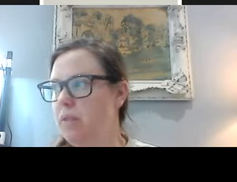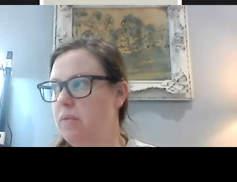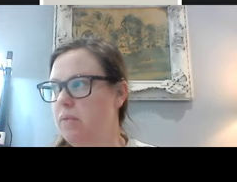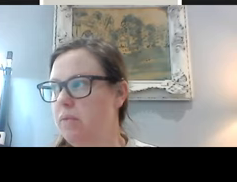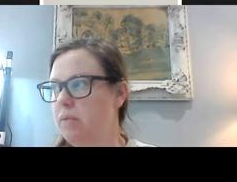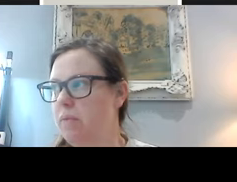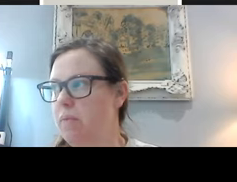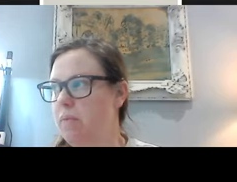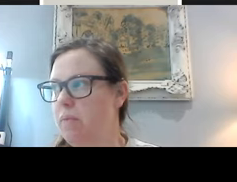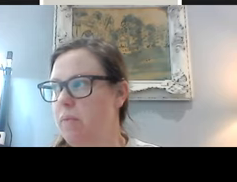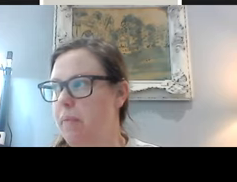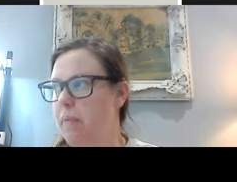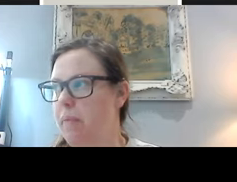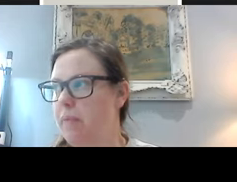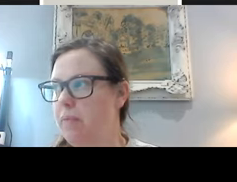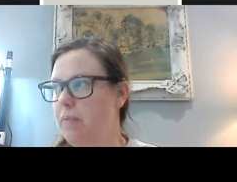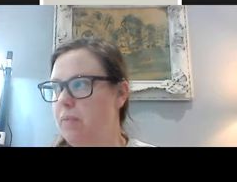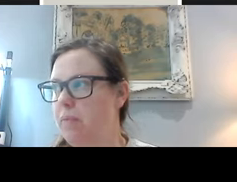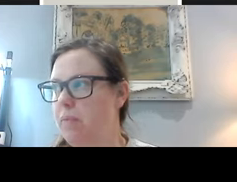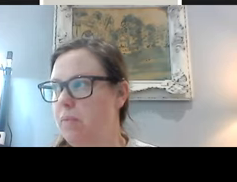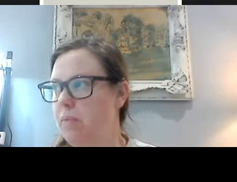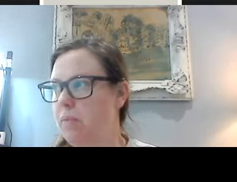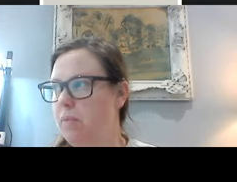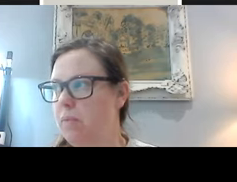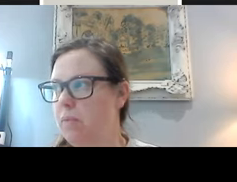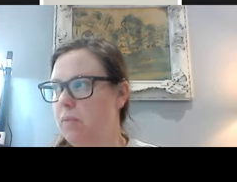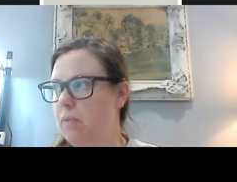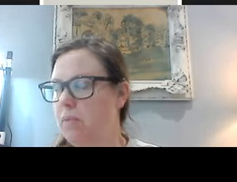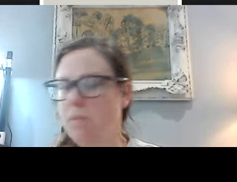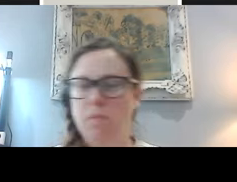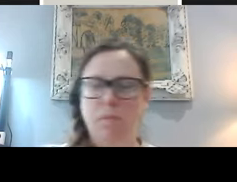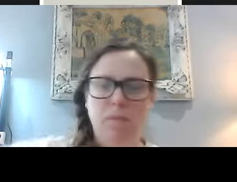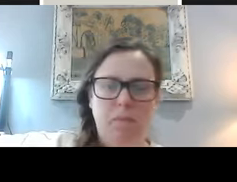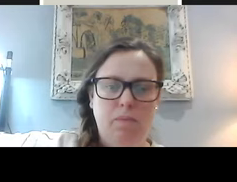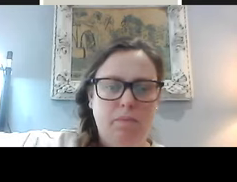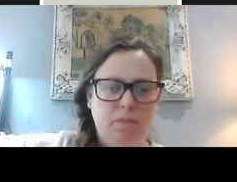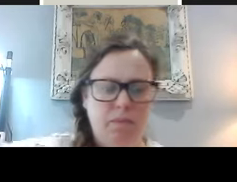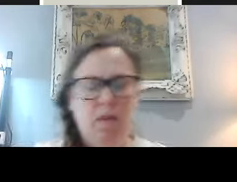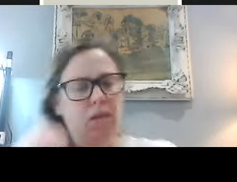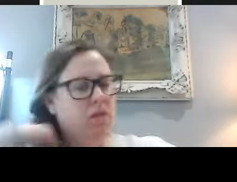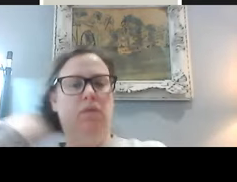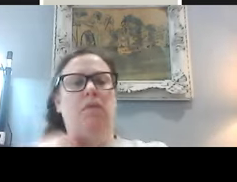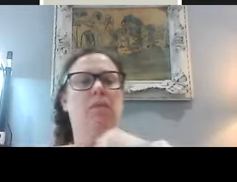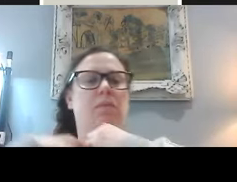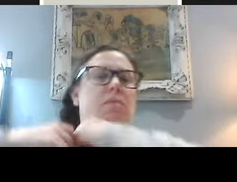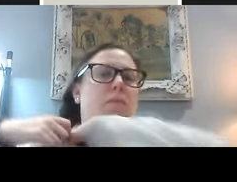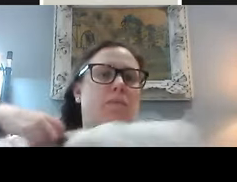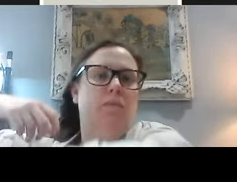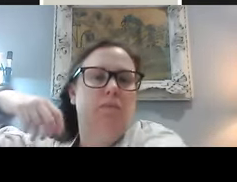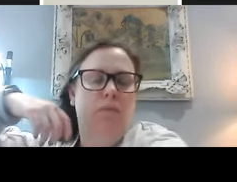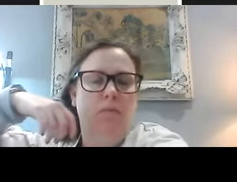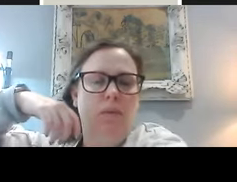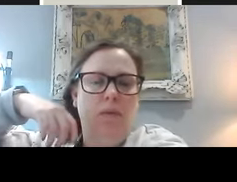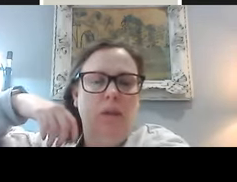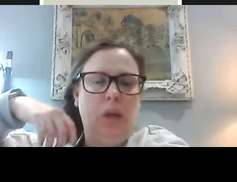interested in this area, or we're not sure how to explore this new challenge. COVID-19, for example, is producing a whole range of